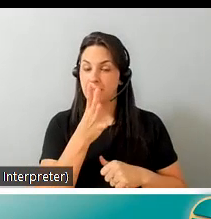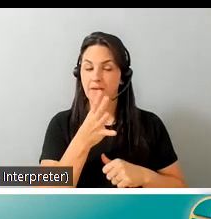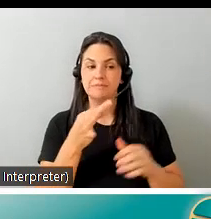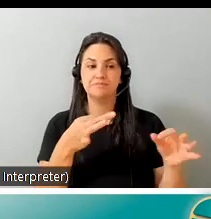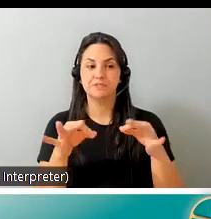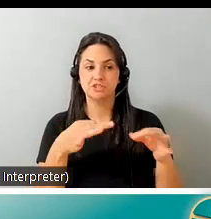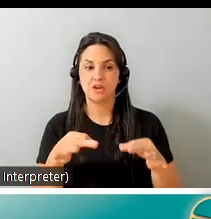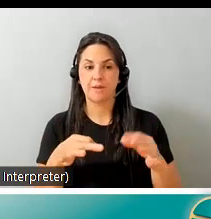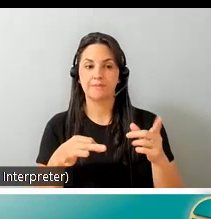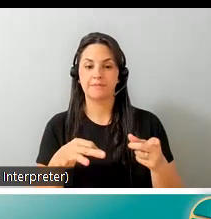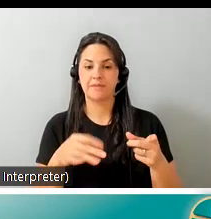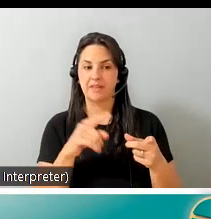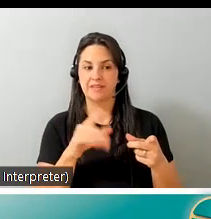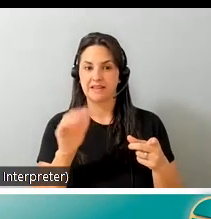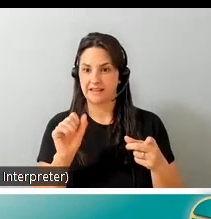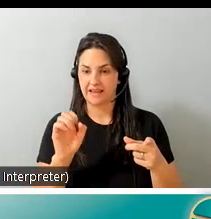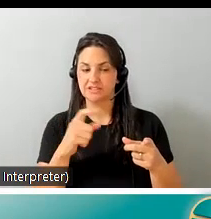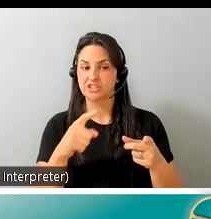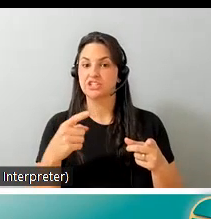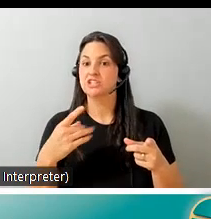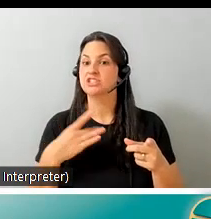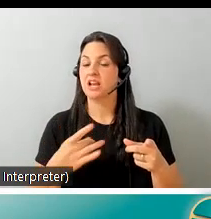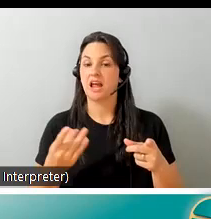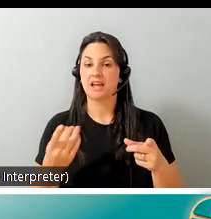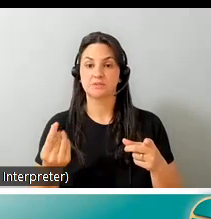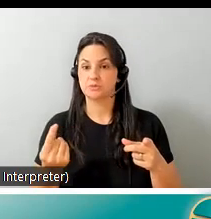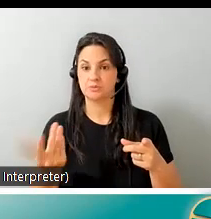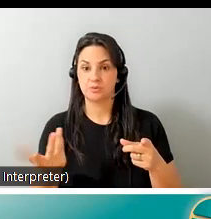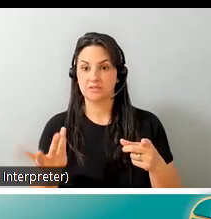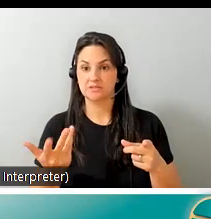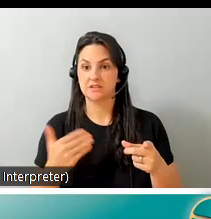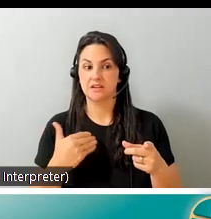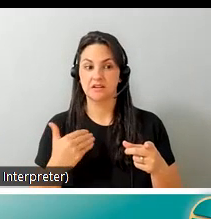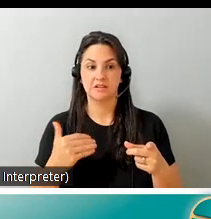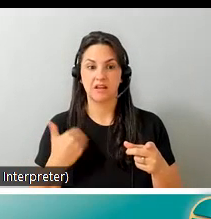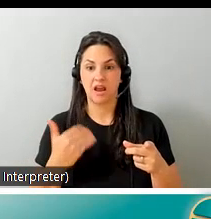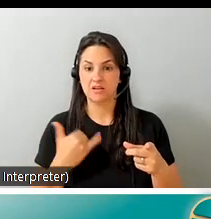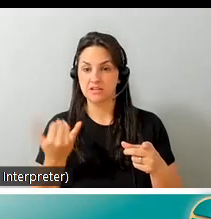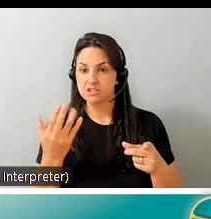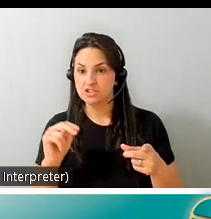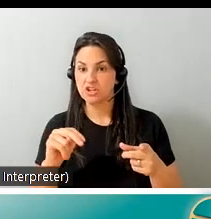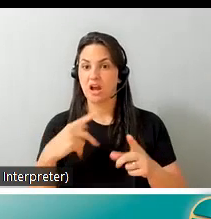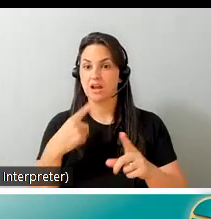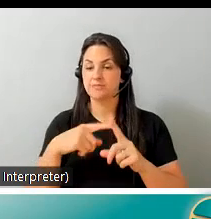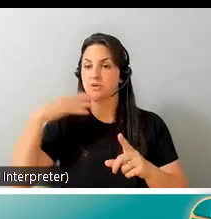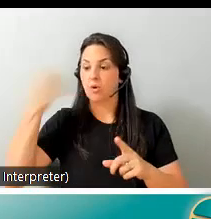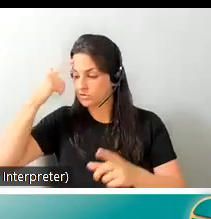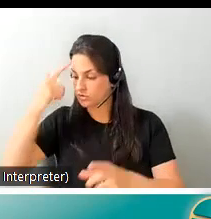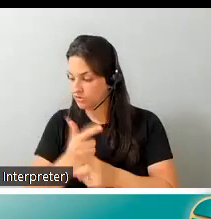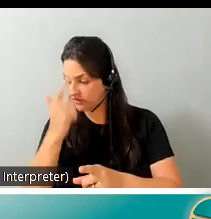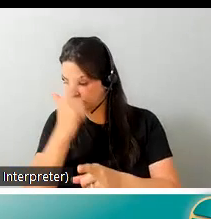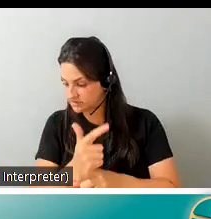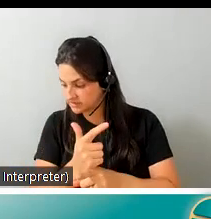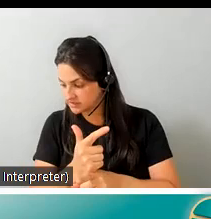the use case and what it is is she liked to pile young john and his older brothers who